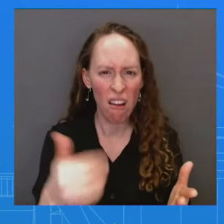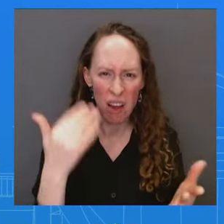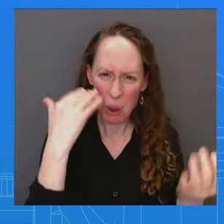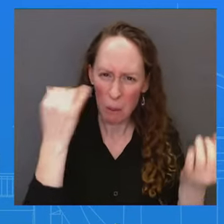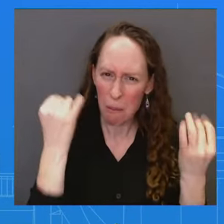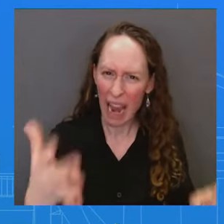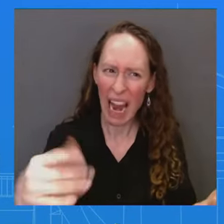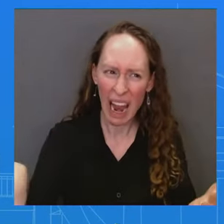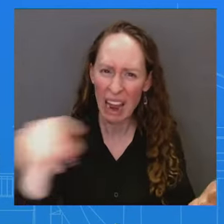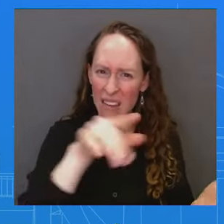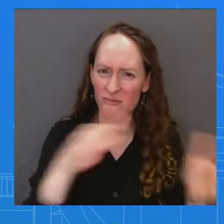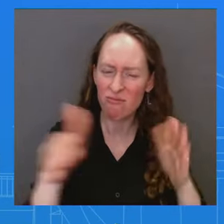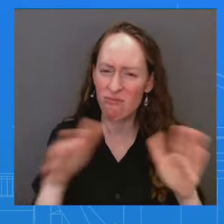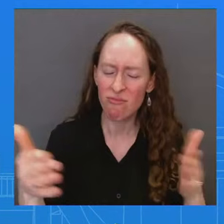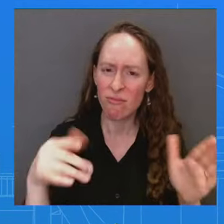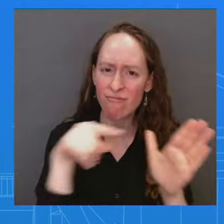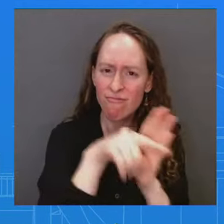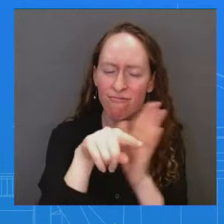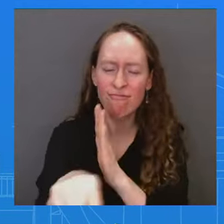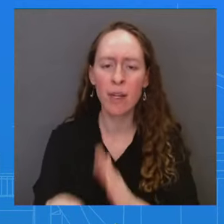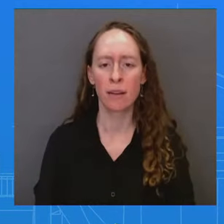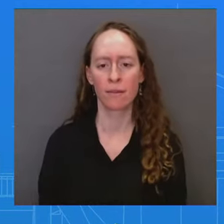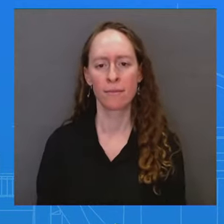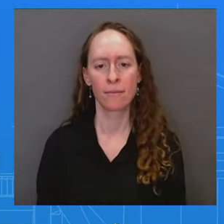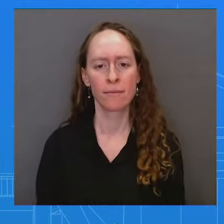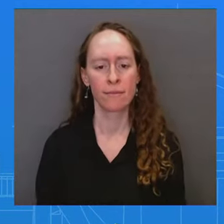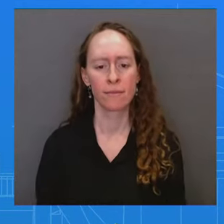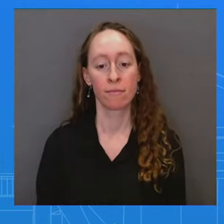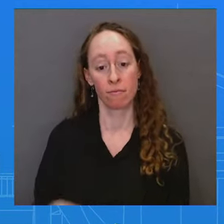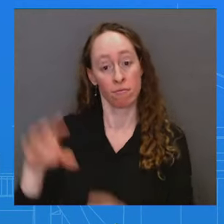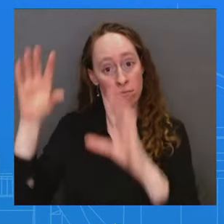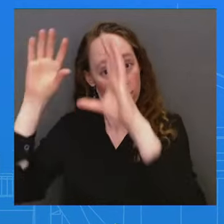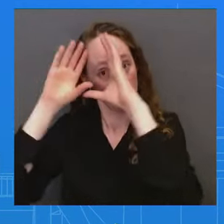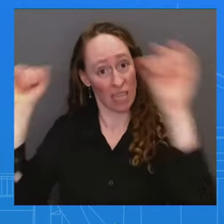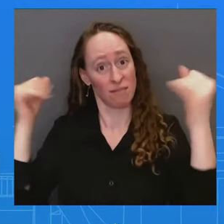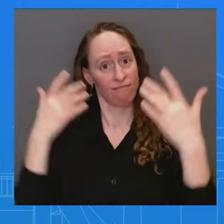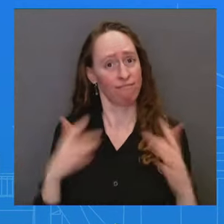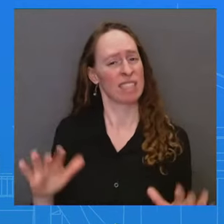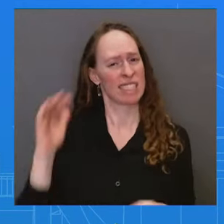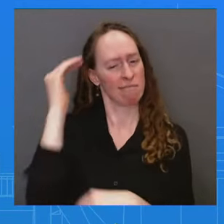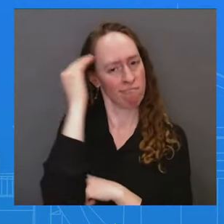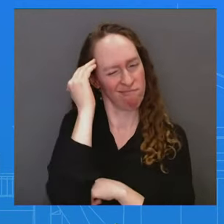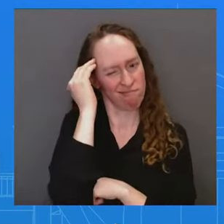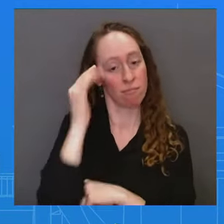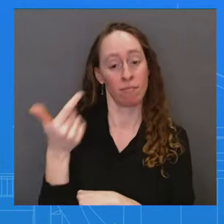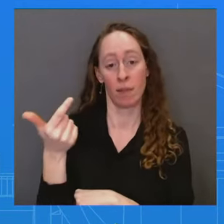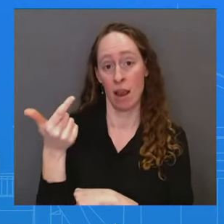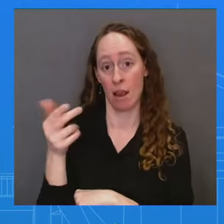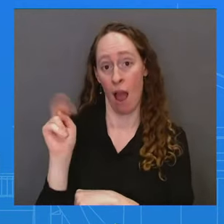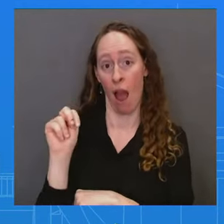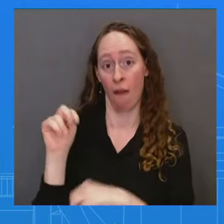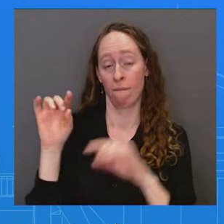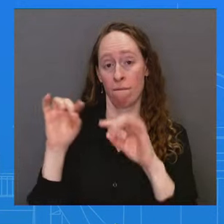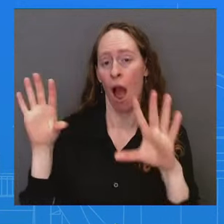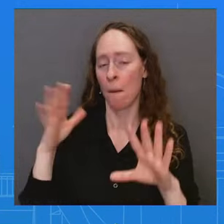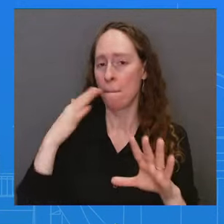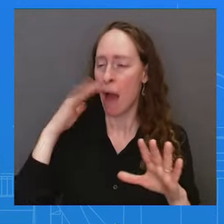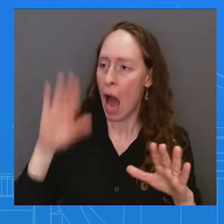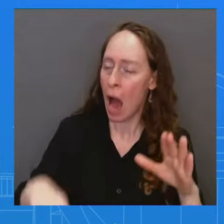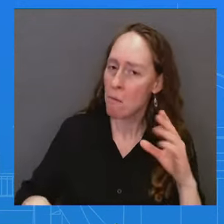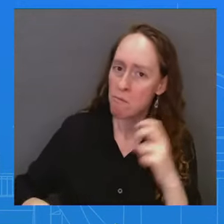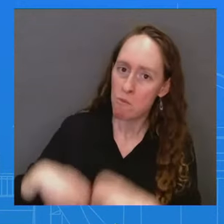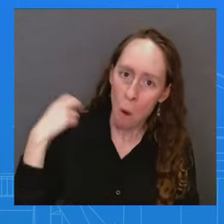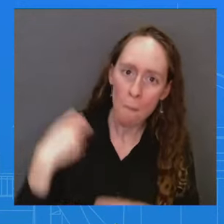very clear. There is a gun violence, gun epidemic here in this country, and he's going to do everything that he can to deal with this.